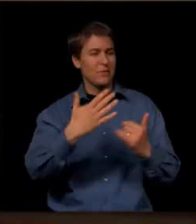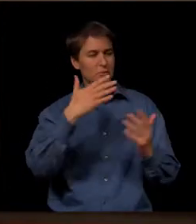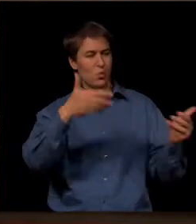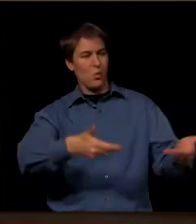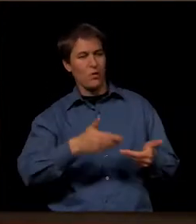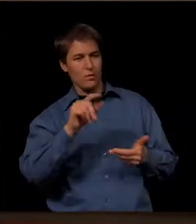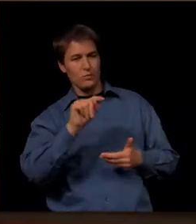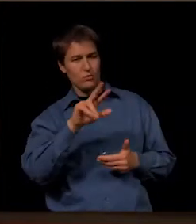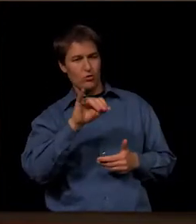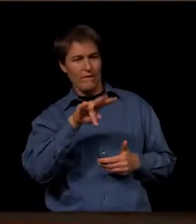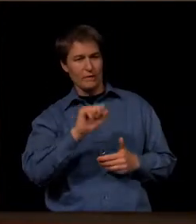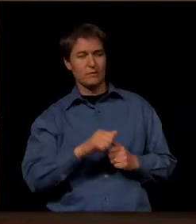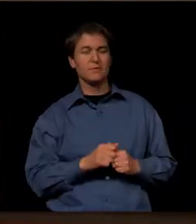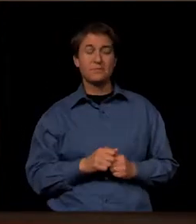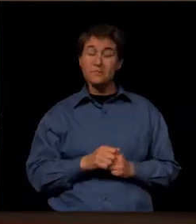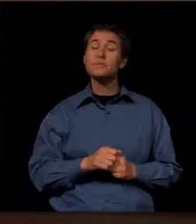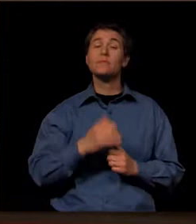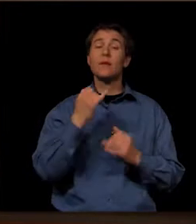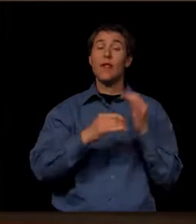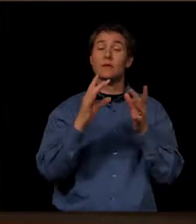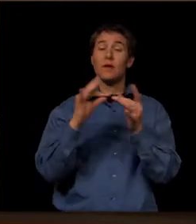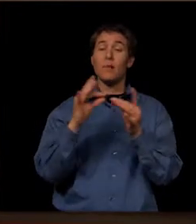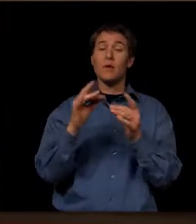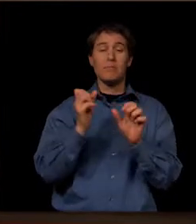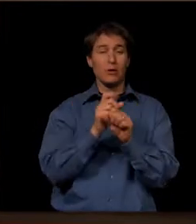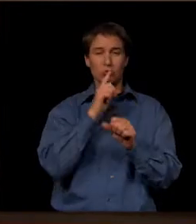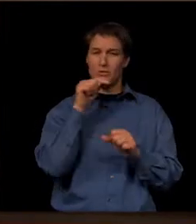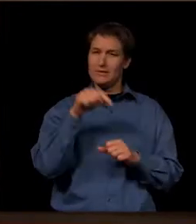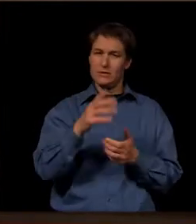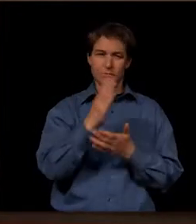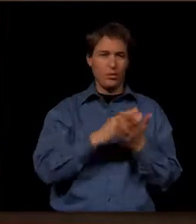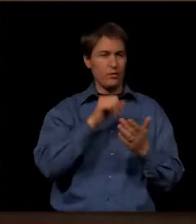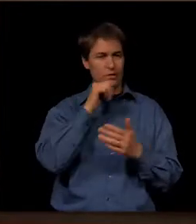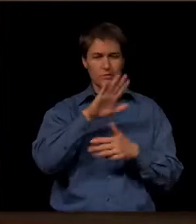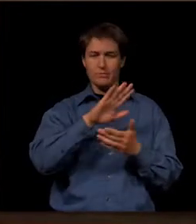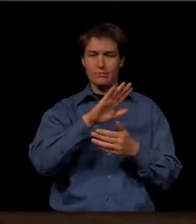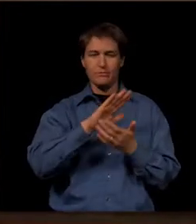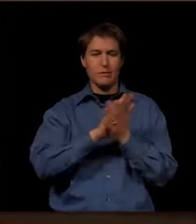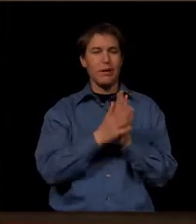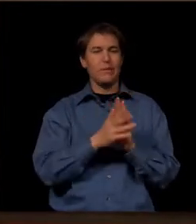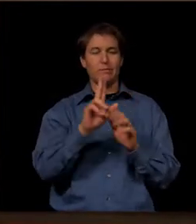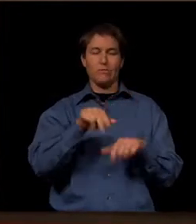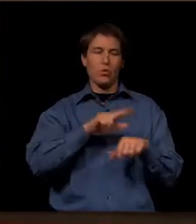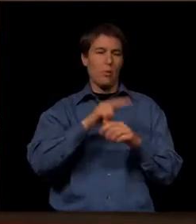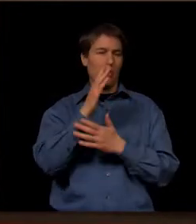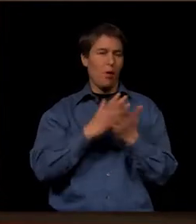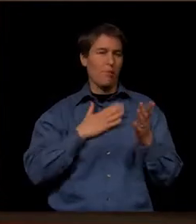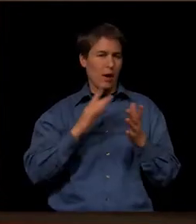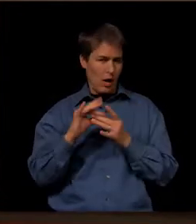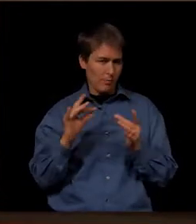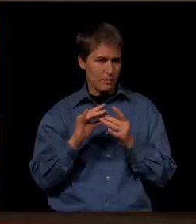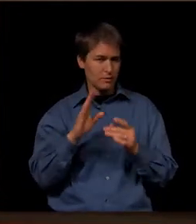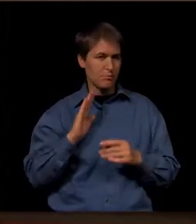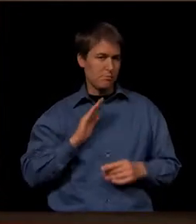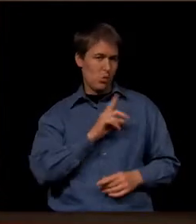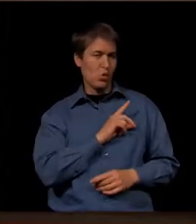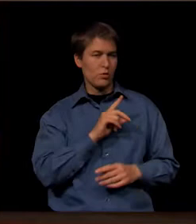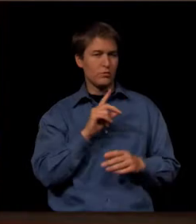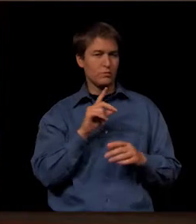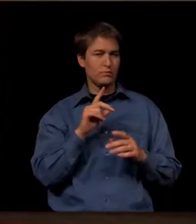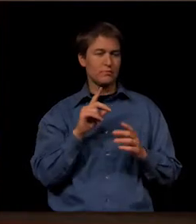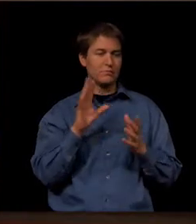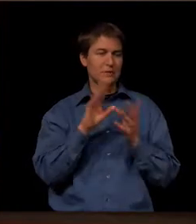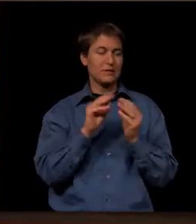And the last comment I want to make is I want to make sure that this part does not become a regular part of my comments at board meetings. And that's the announcing of a